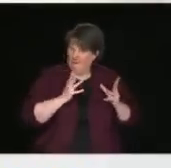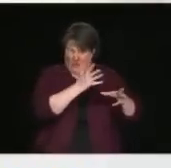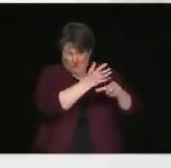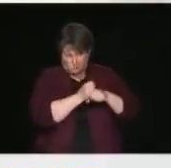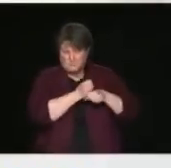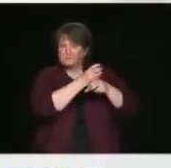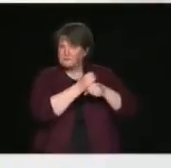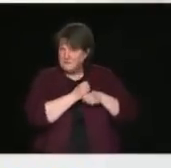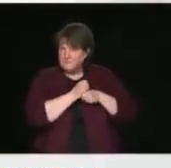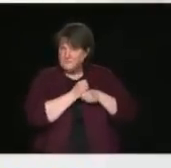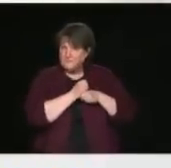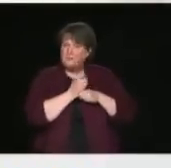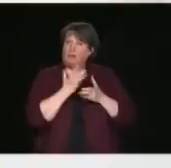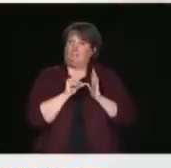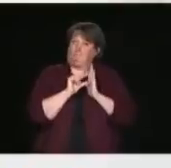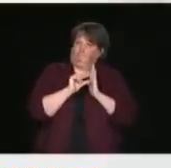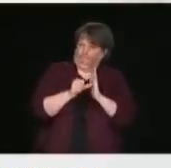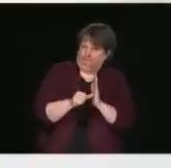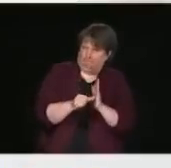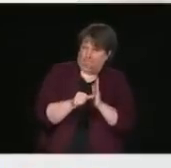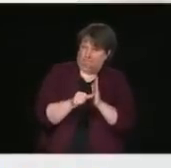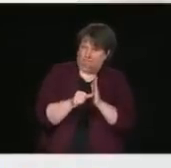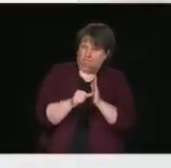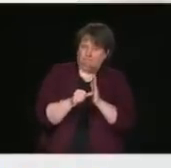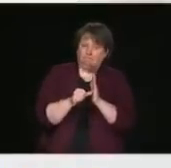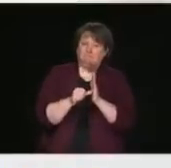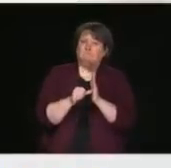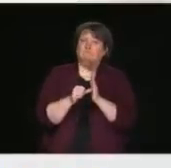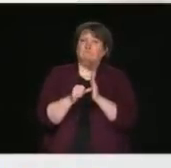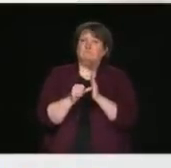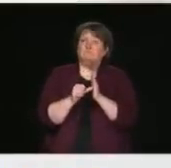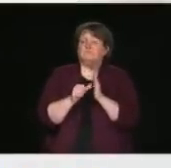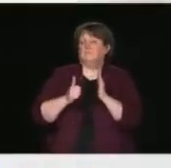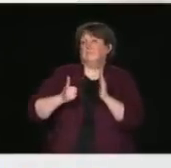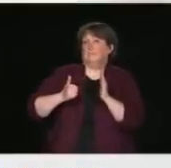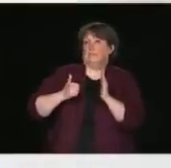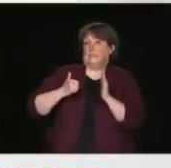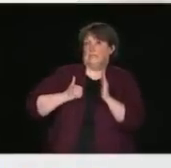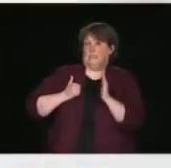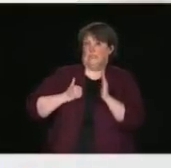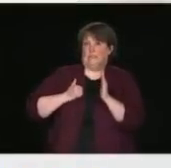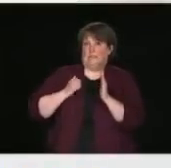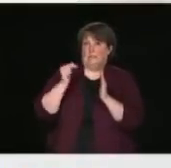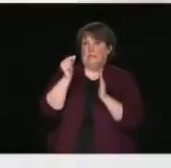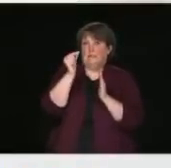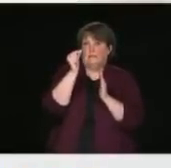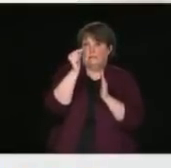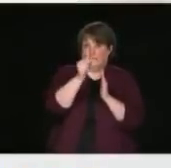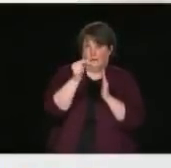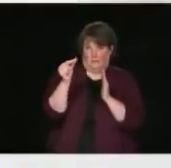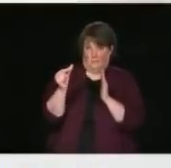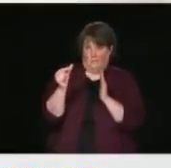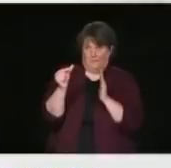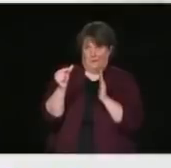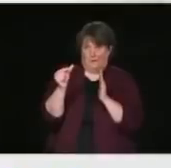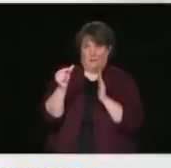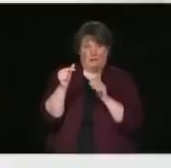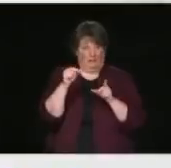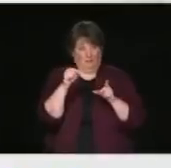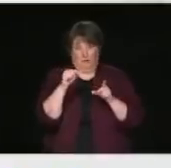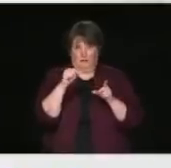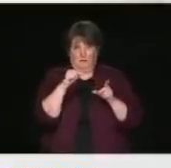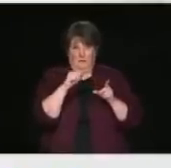what the Canadian government highlighted in their conversations with our U.S. counterparts,